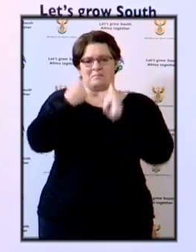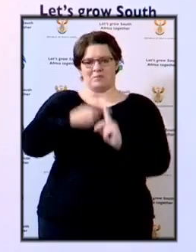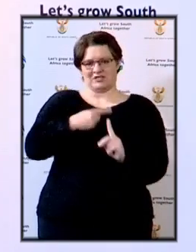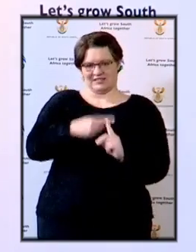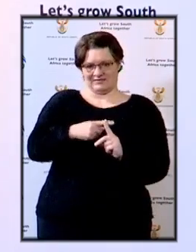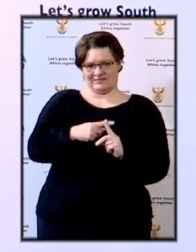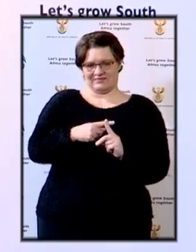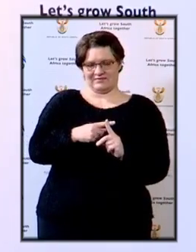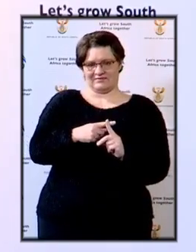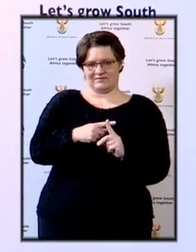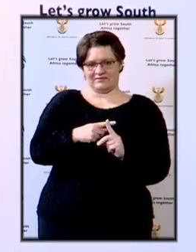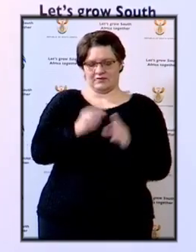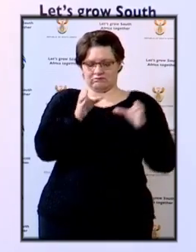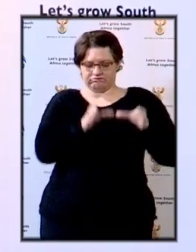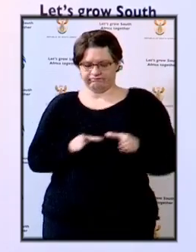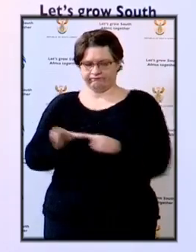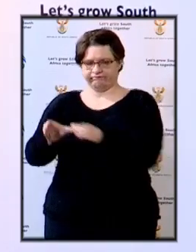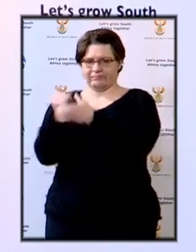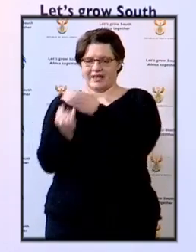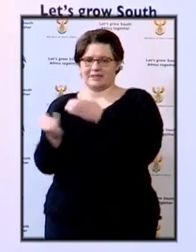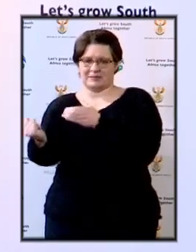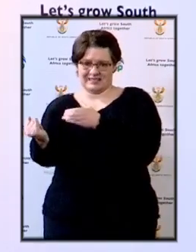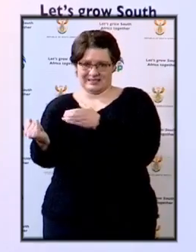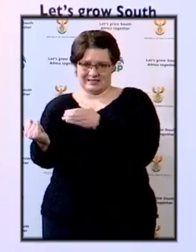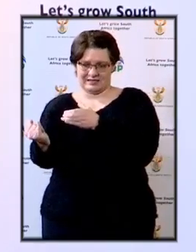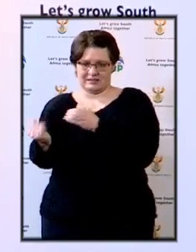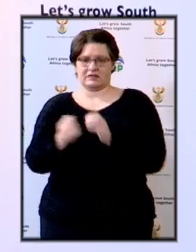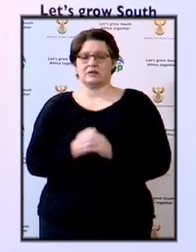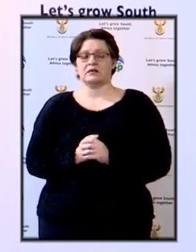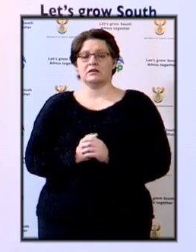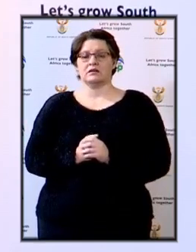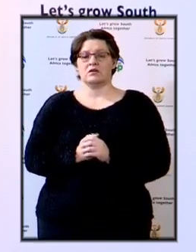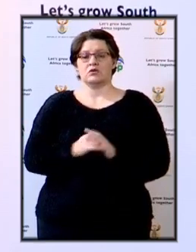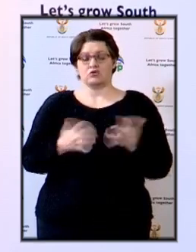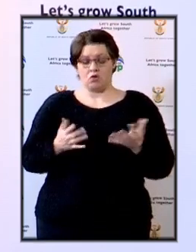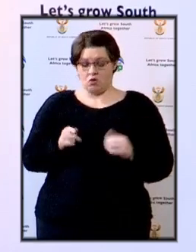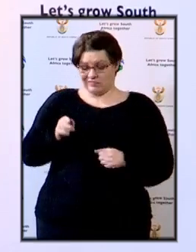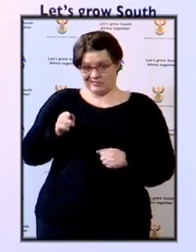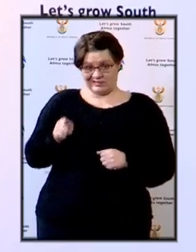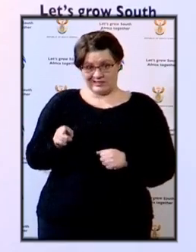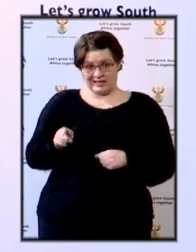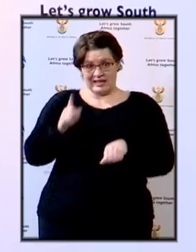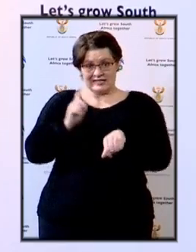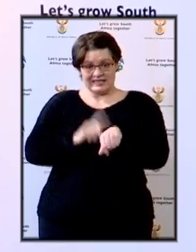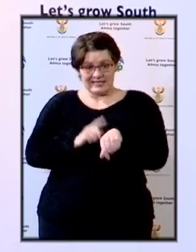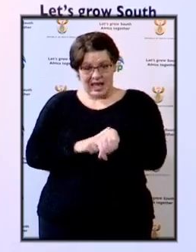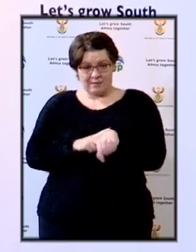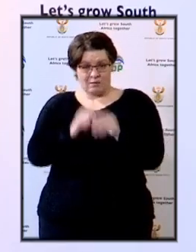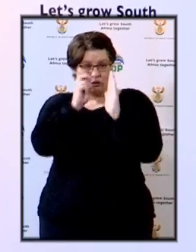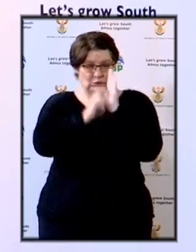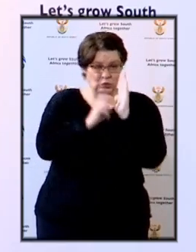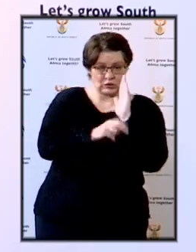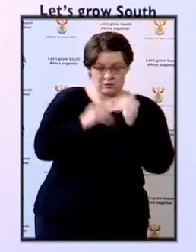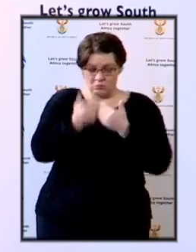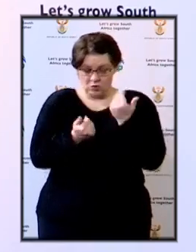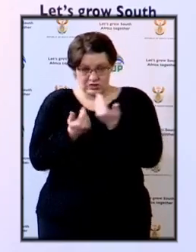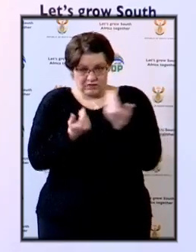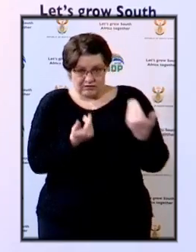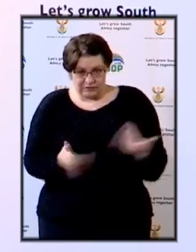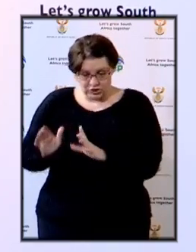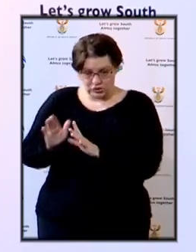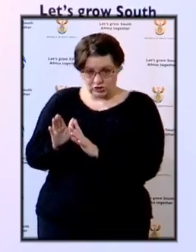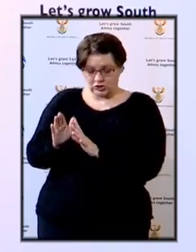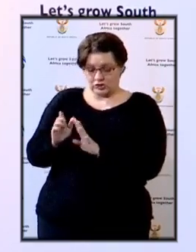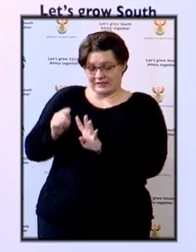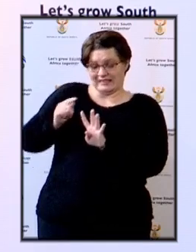quarantine requirements. So as soon as all of the relevant processes